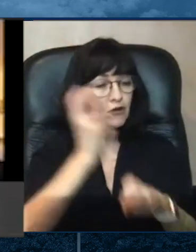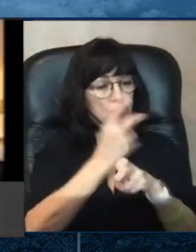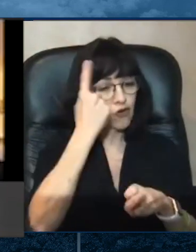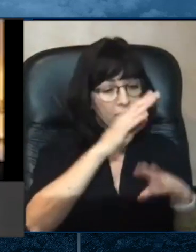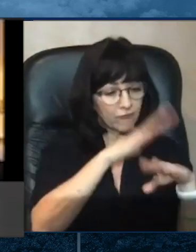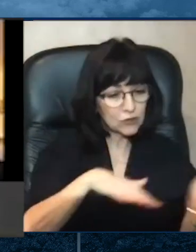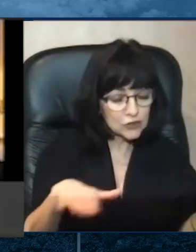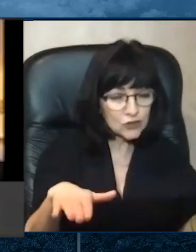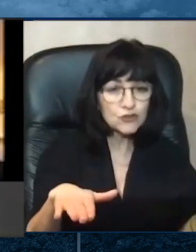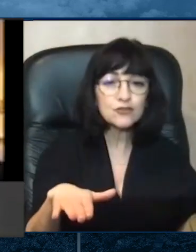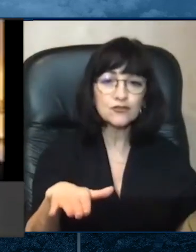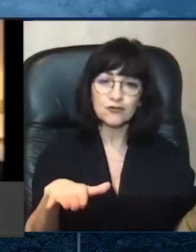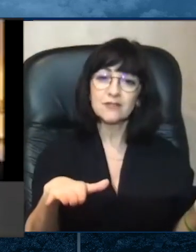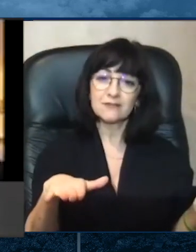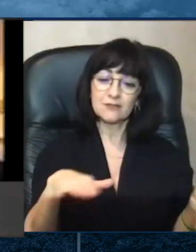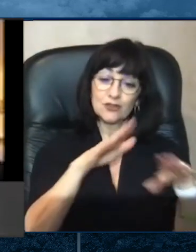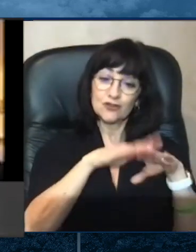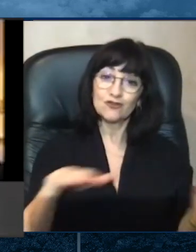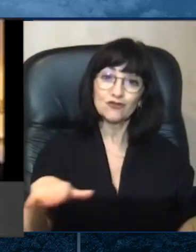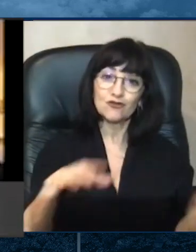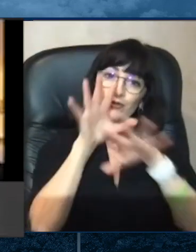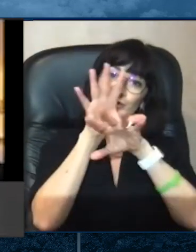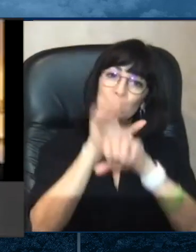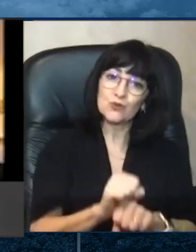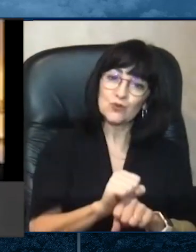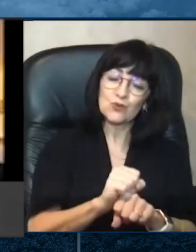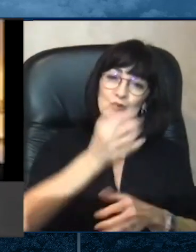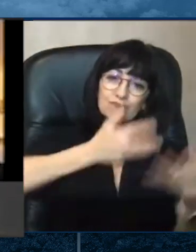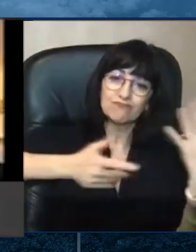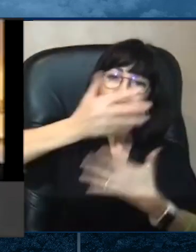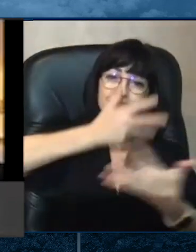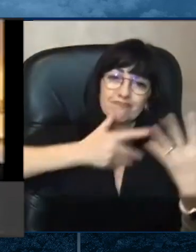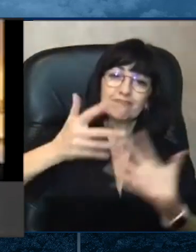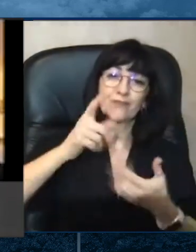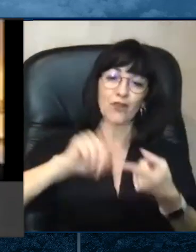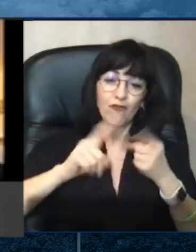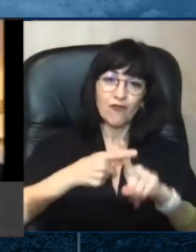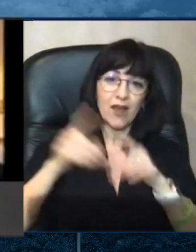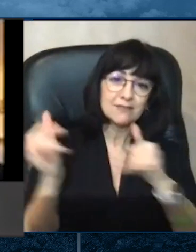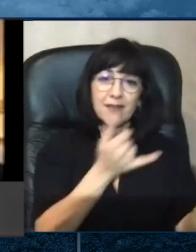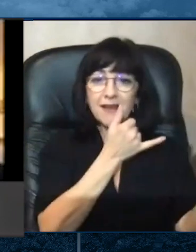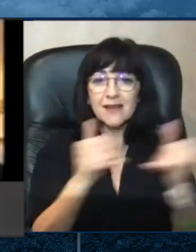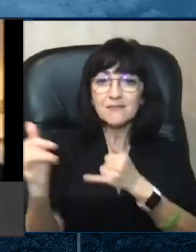love be in school with their friends, but this will also happen.